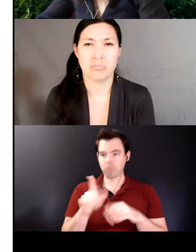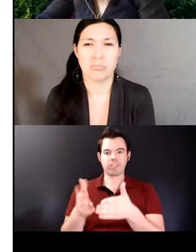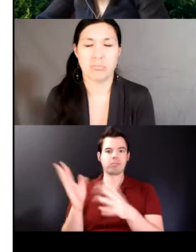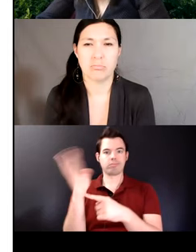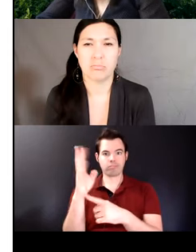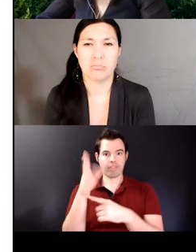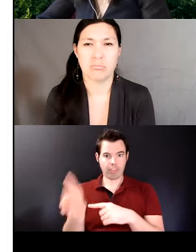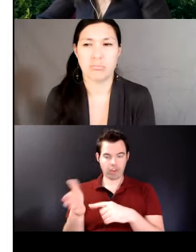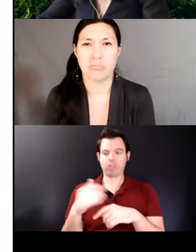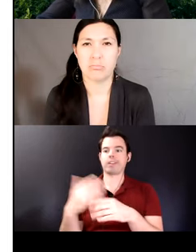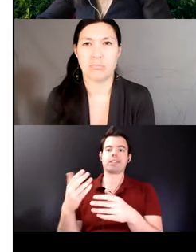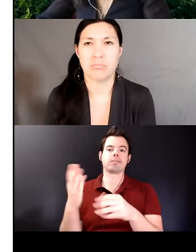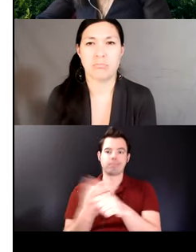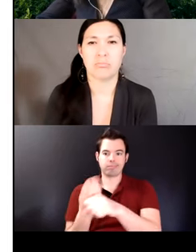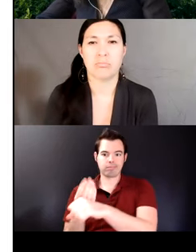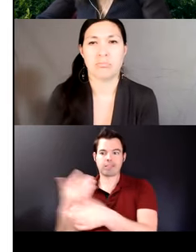straw before